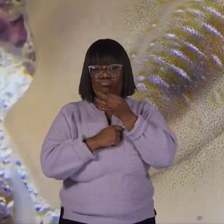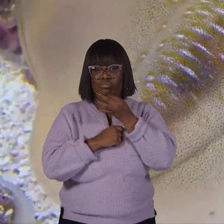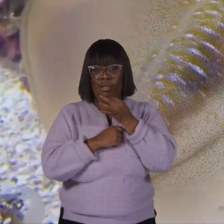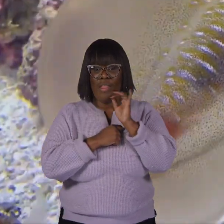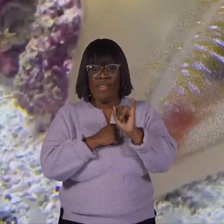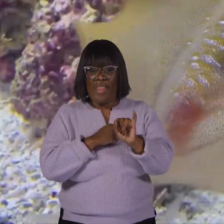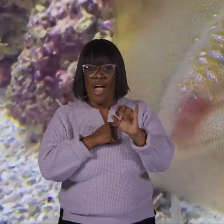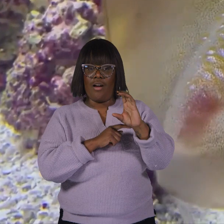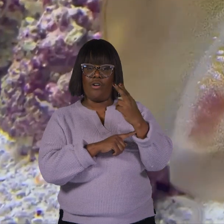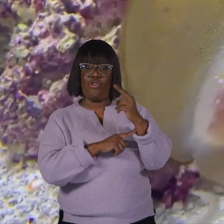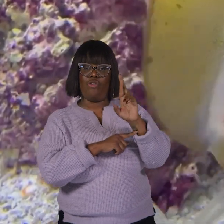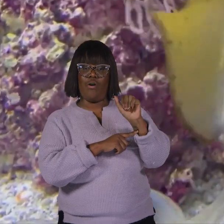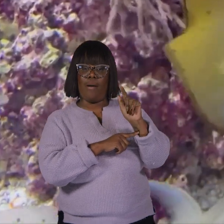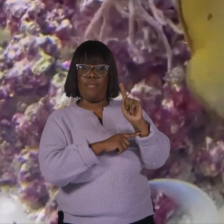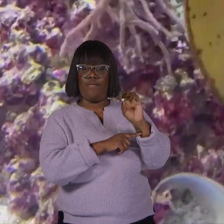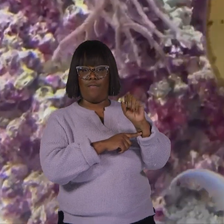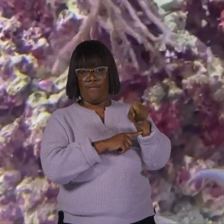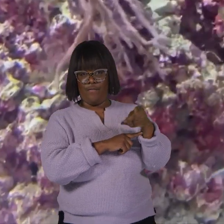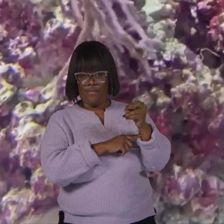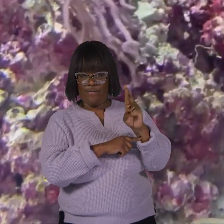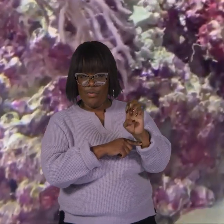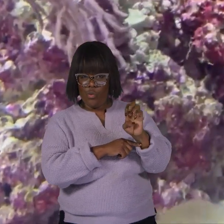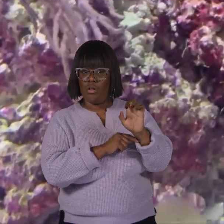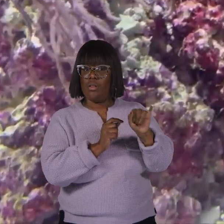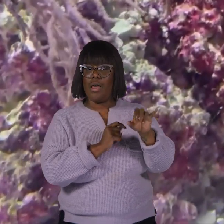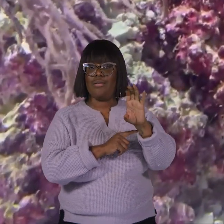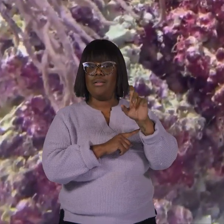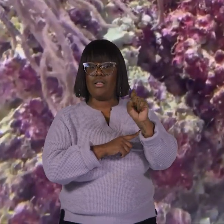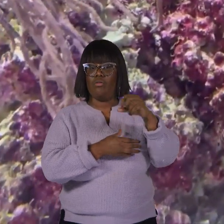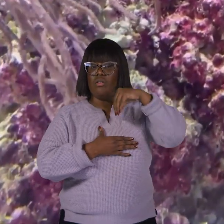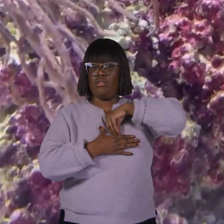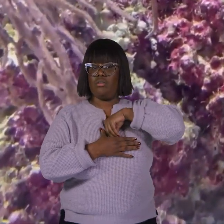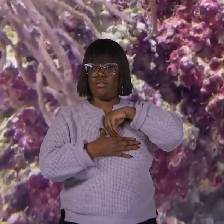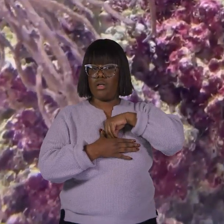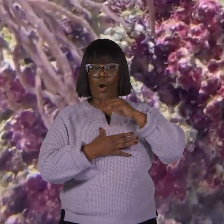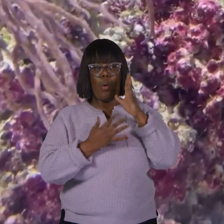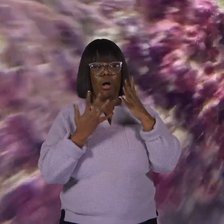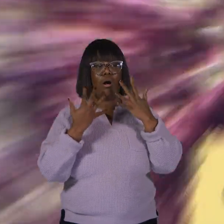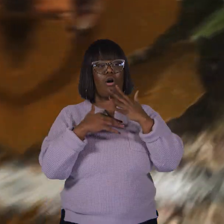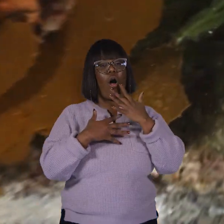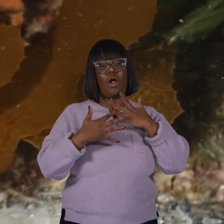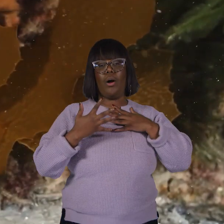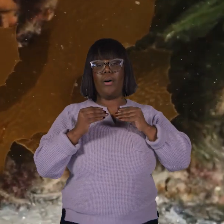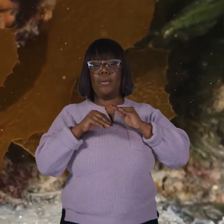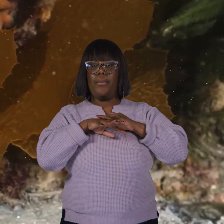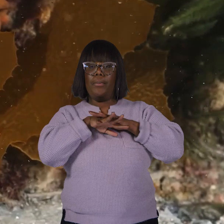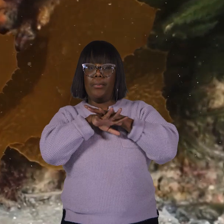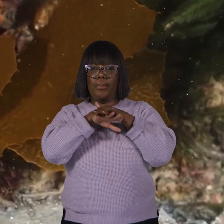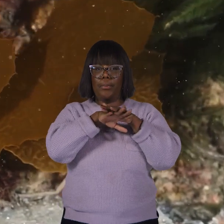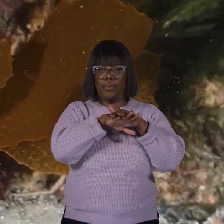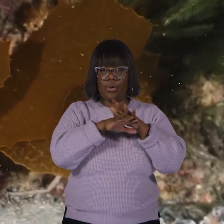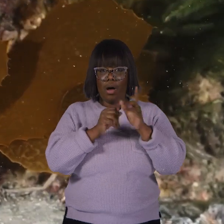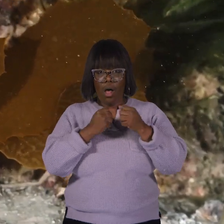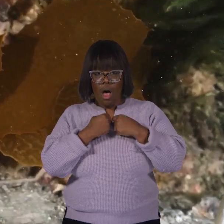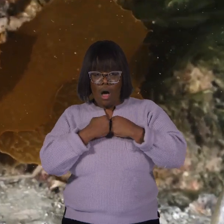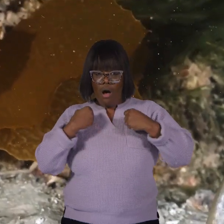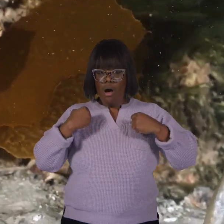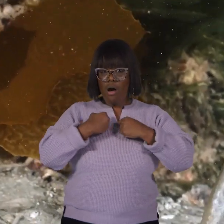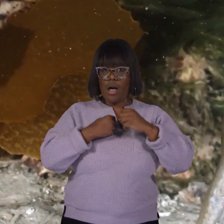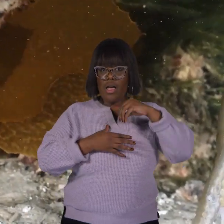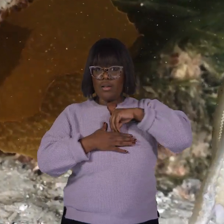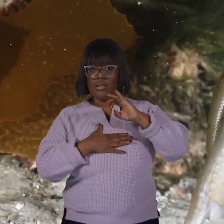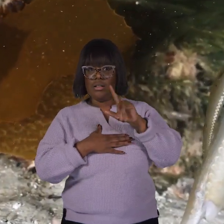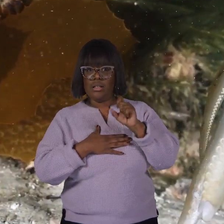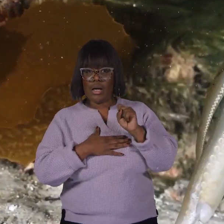do this using chromatophores, which are tiny cells in their skin filled with colorful pigments. By expanding or shrinking these